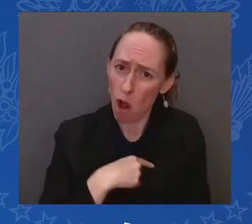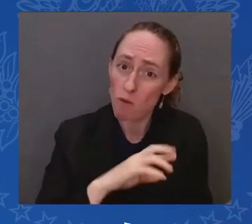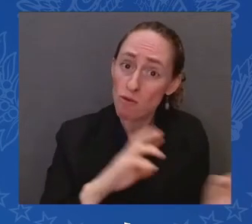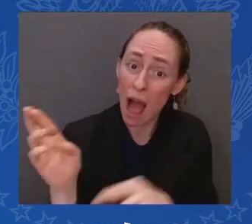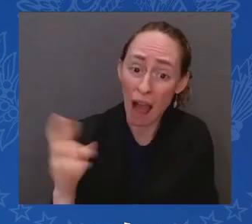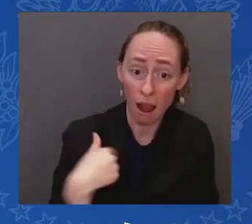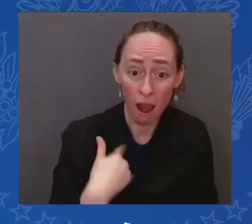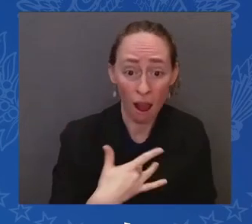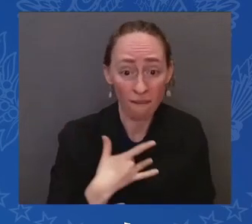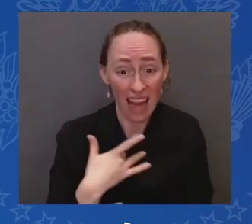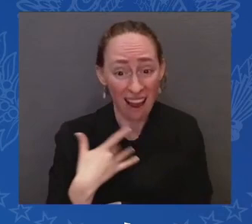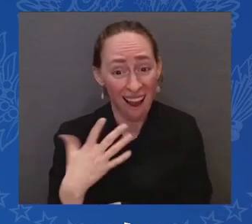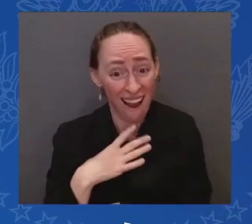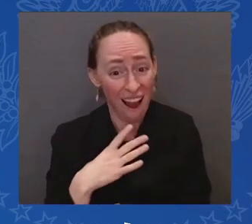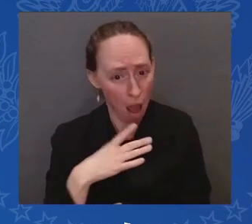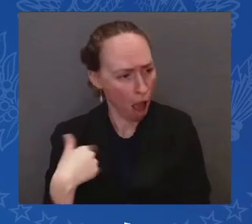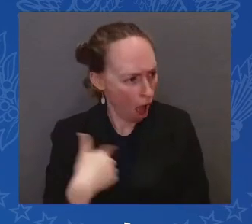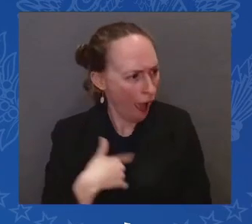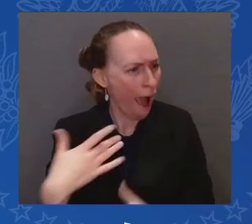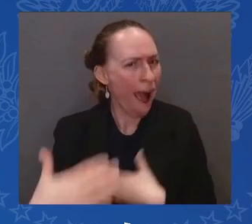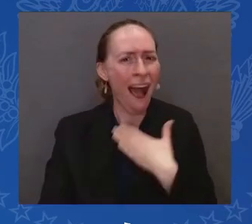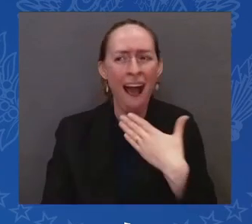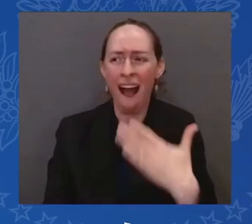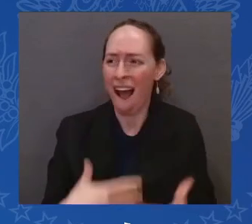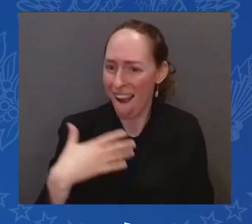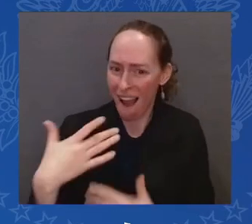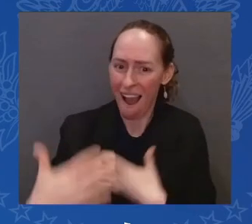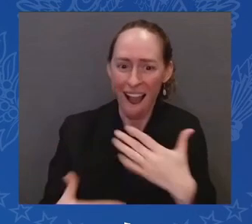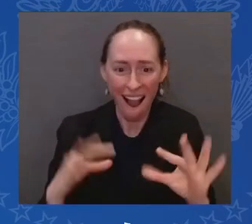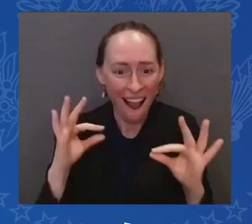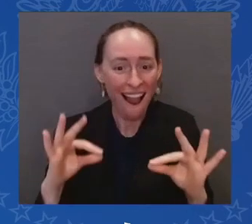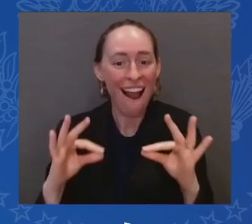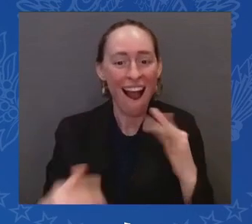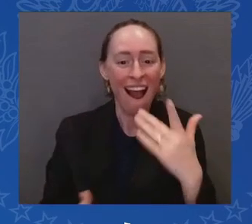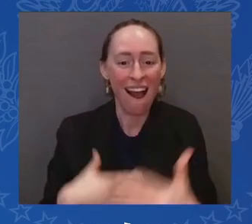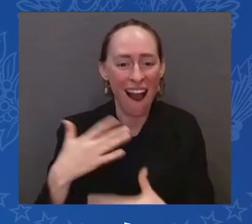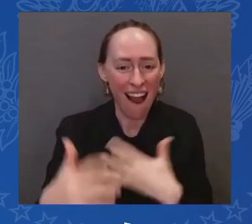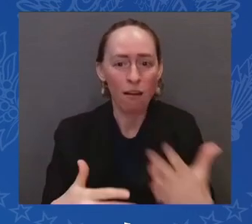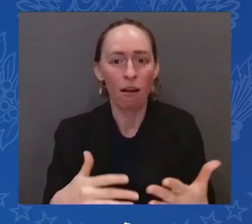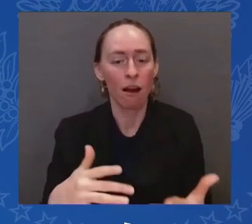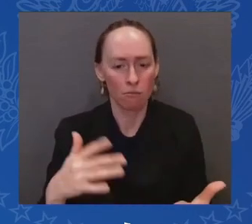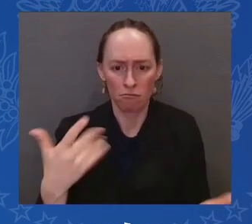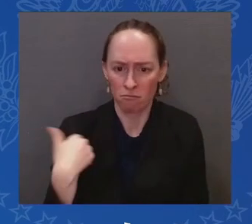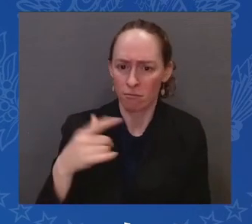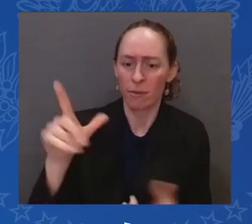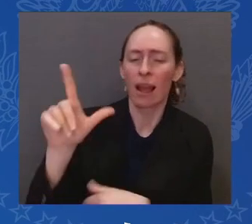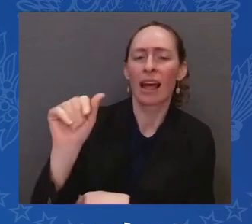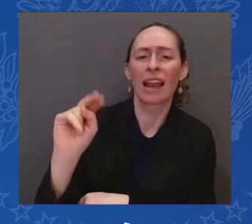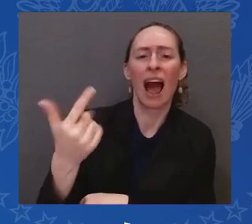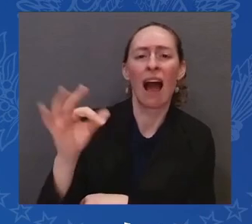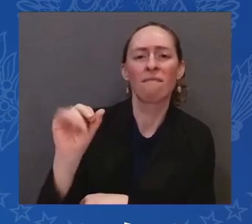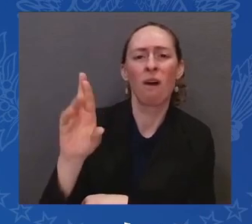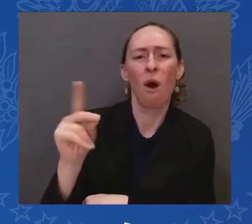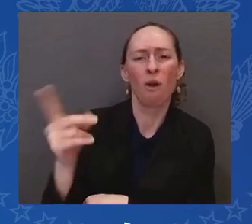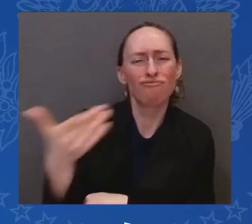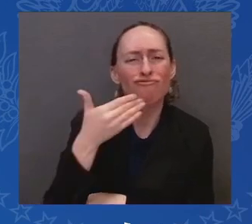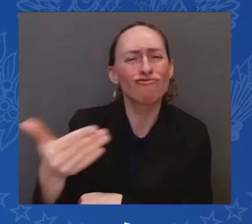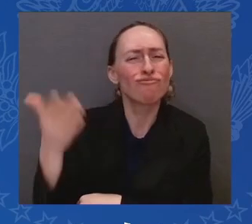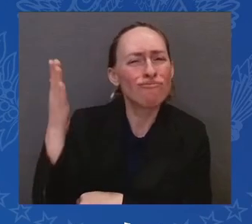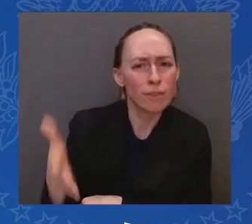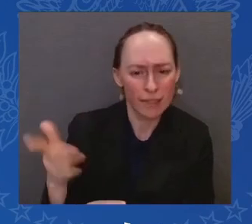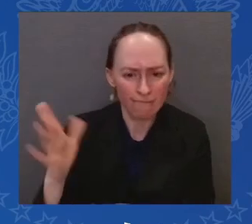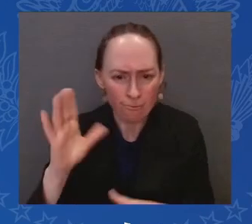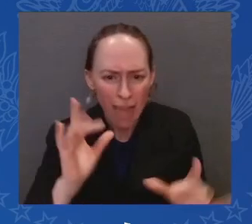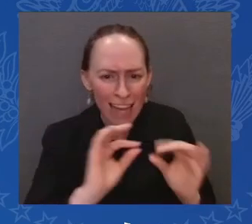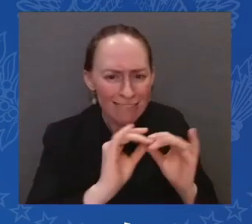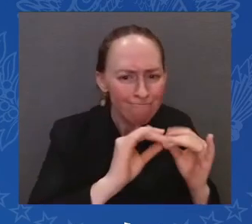making some real progress. Lankford is a decent guy. It looked like he was prepared to move in a way, in a direction that we could come up with a compromise,